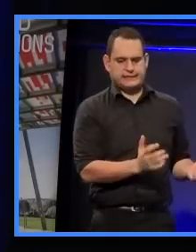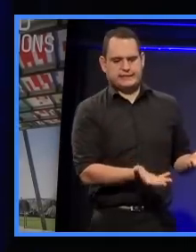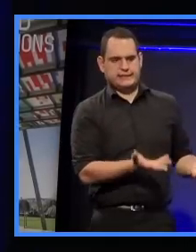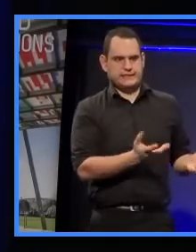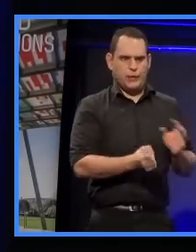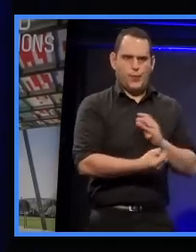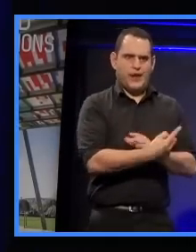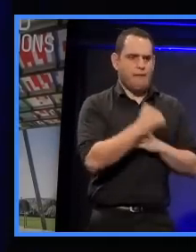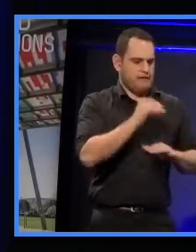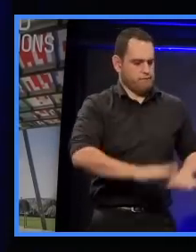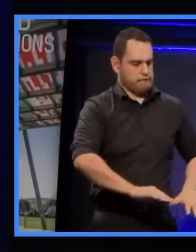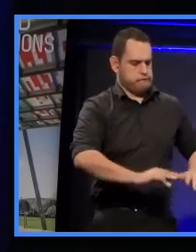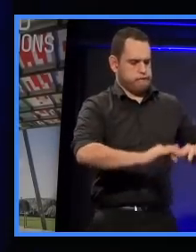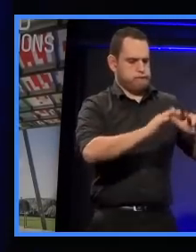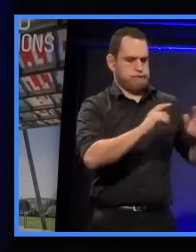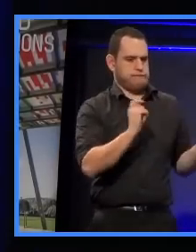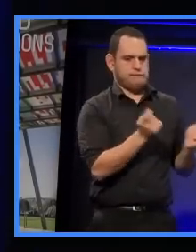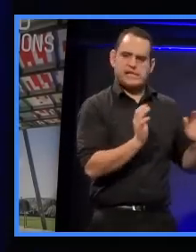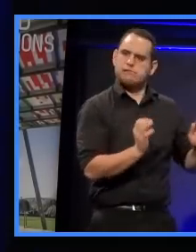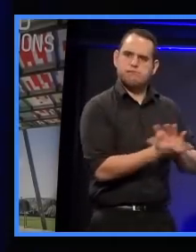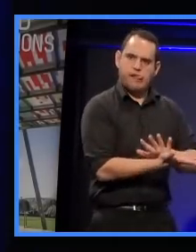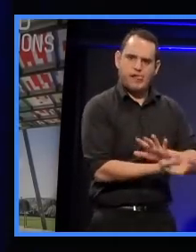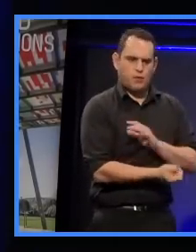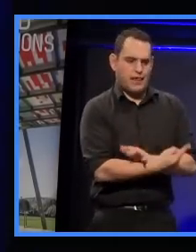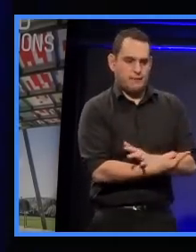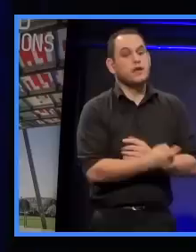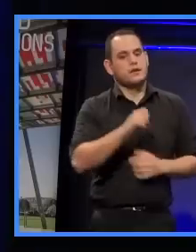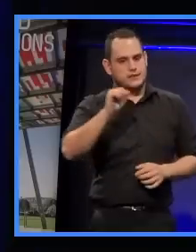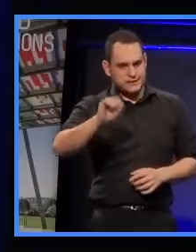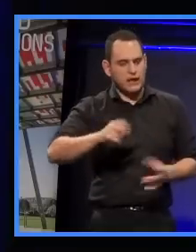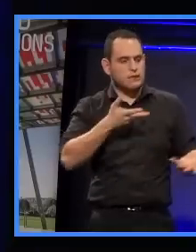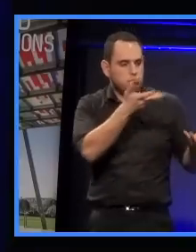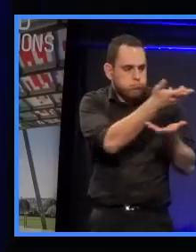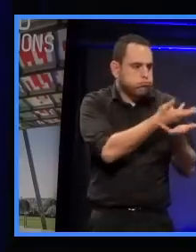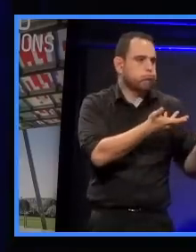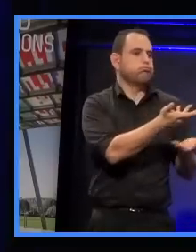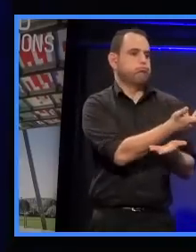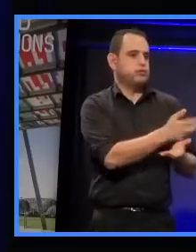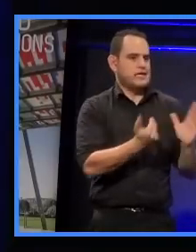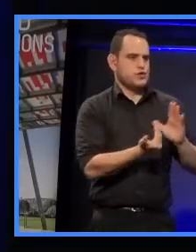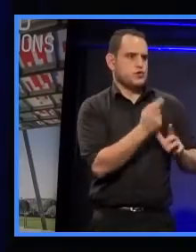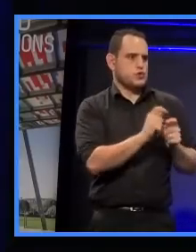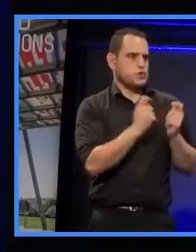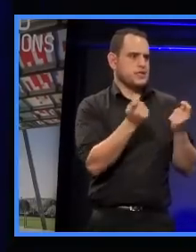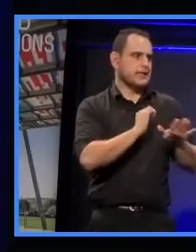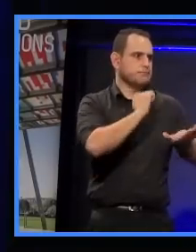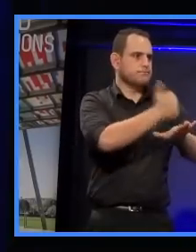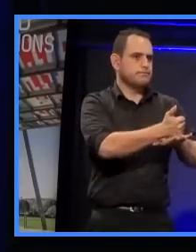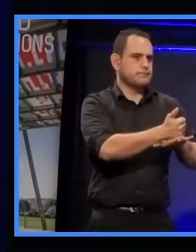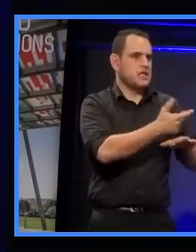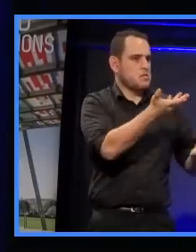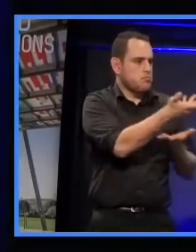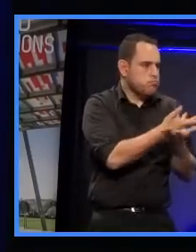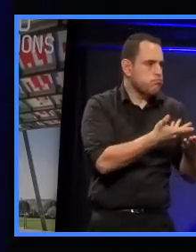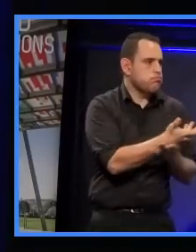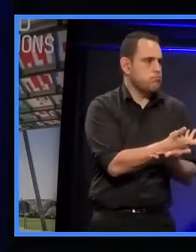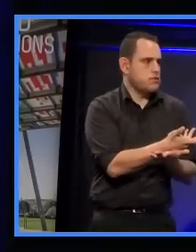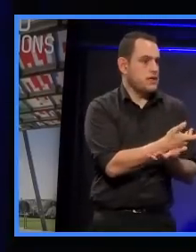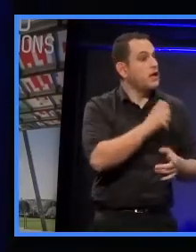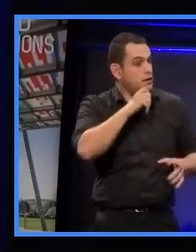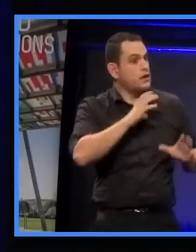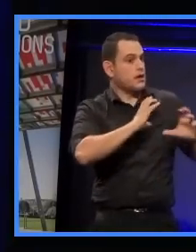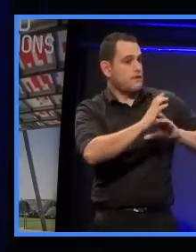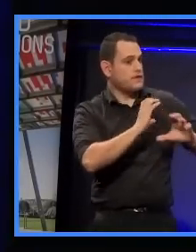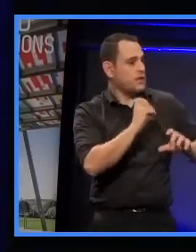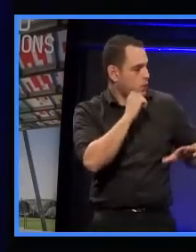wharf? So we're working with the waterfront team around that conversation as a whole new sort of integrated team that's been set up. So that is a conversation that is happening